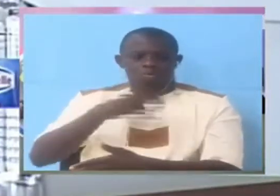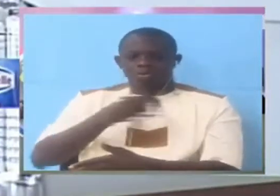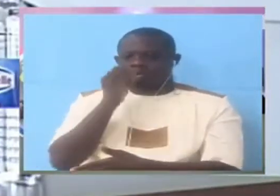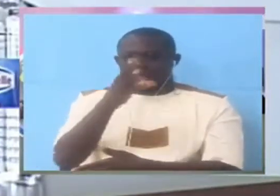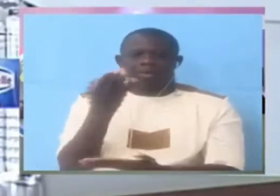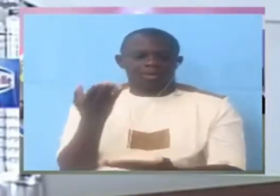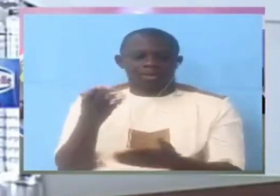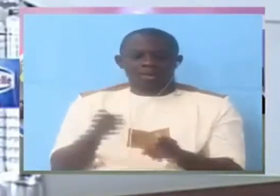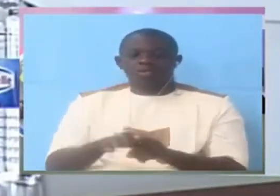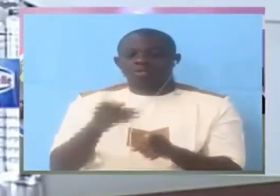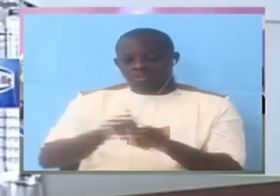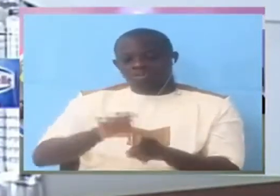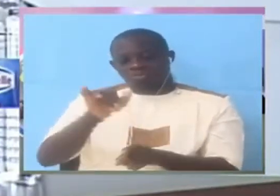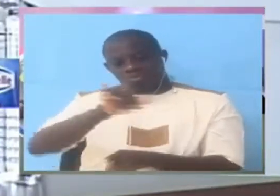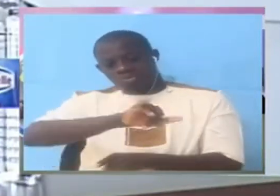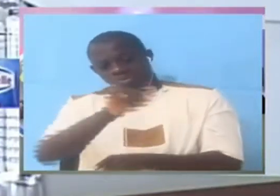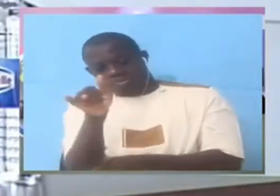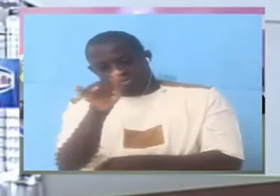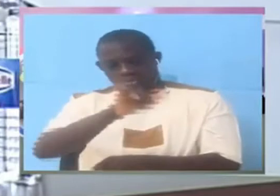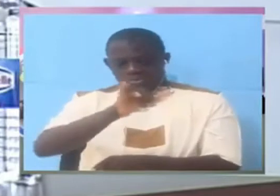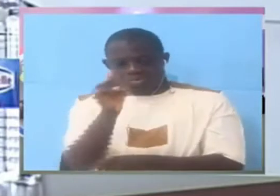And either answer is disappointing.